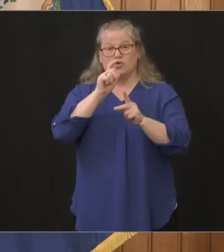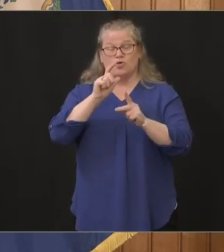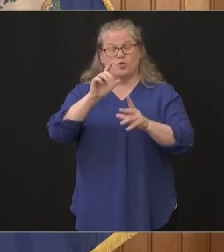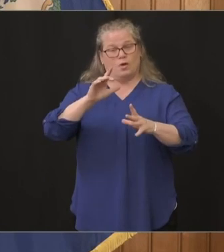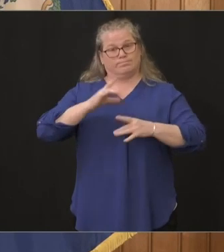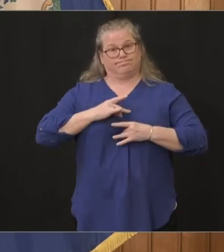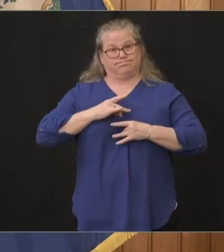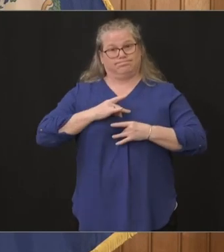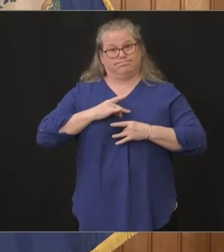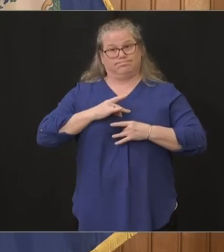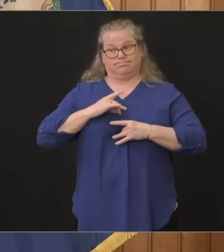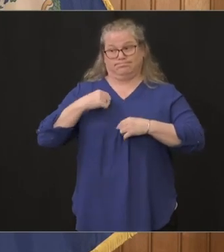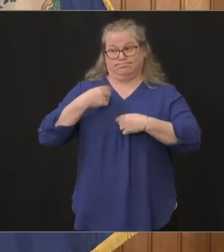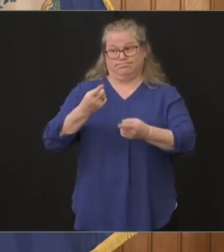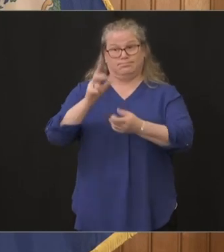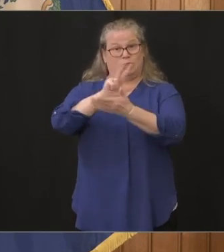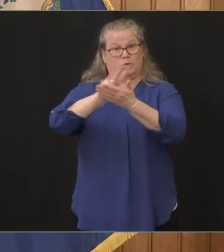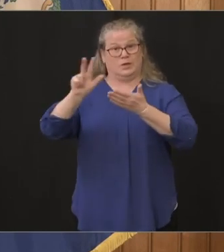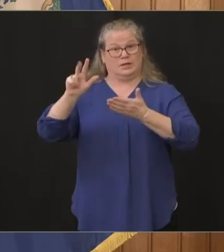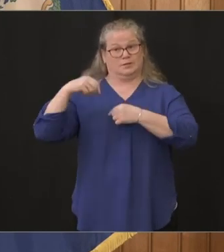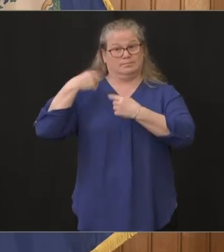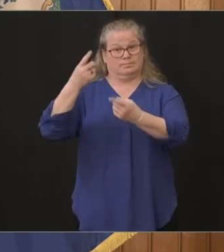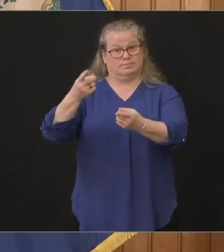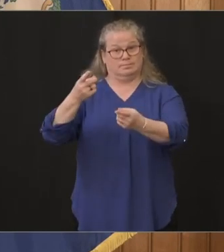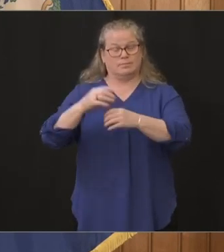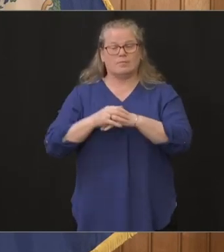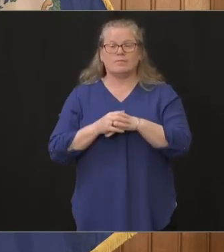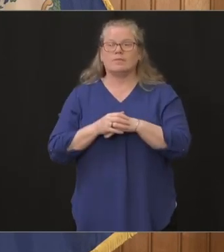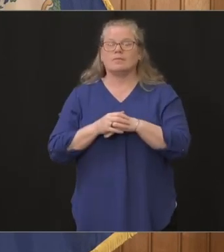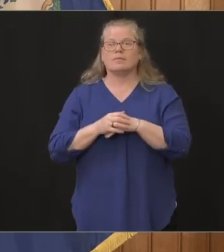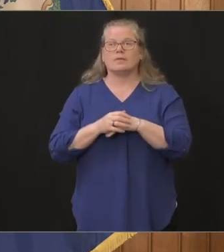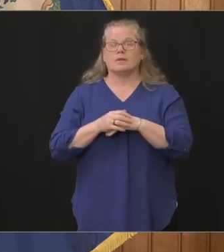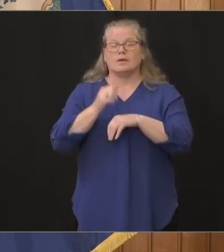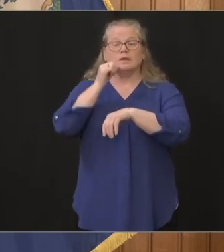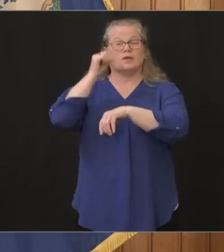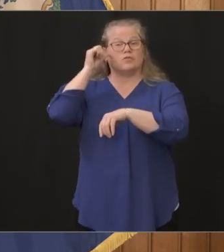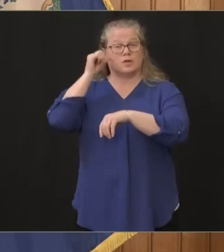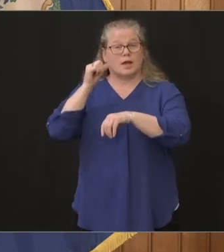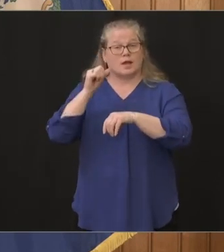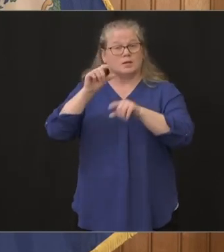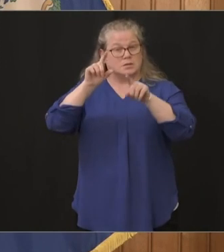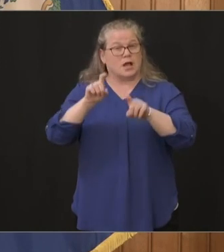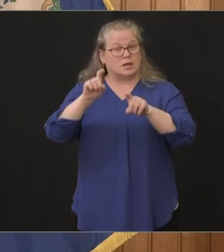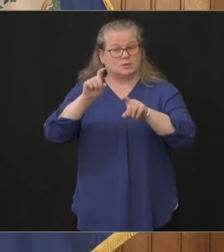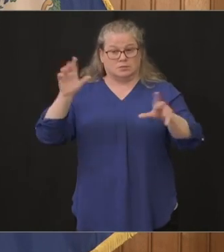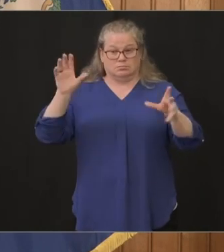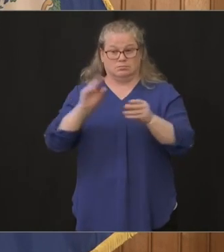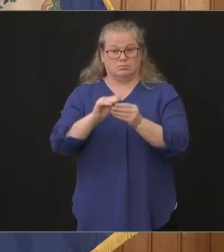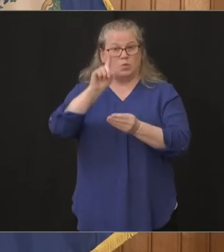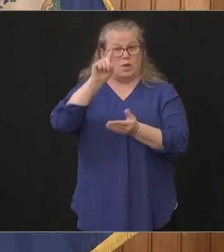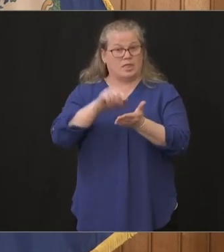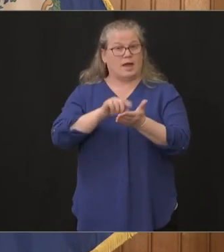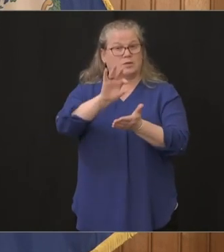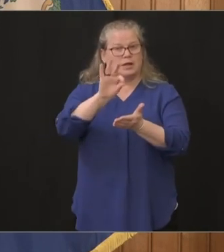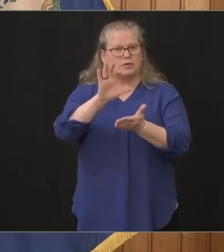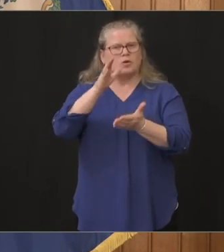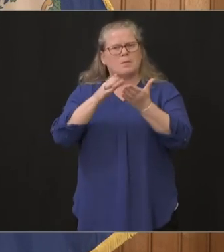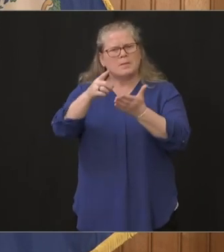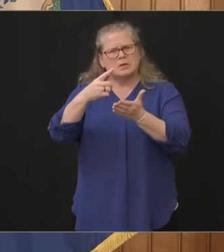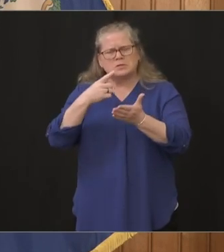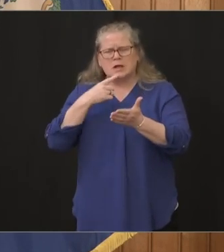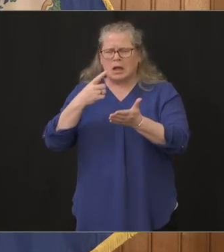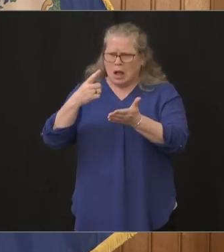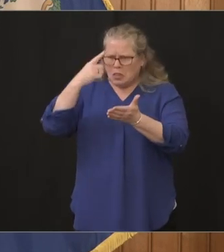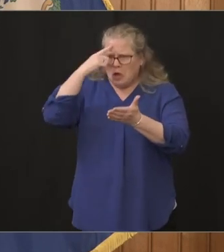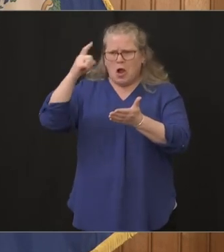last day we had 1,900 tests you may say I thought we were doing less tests slightly but